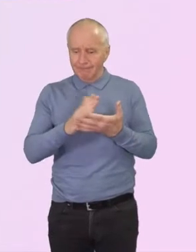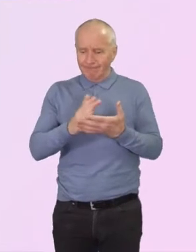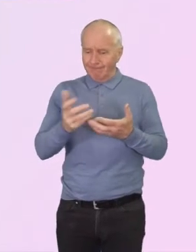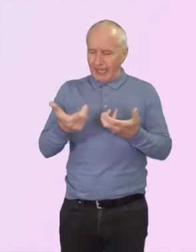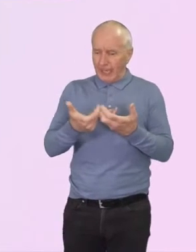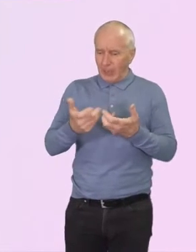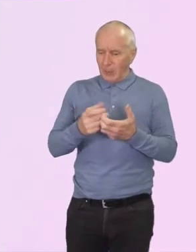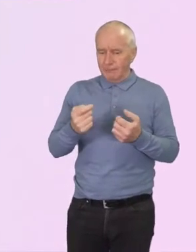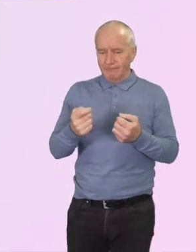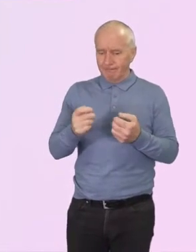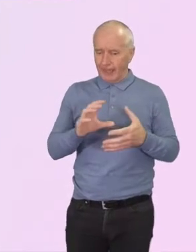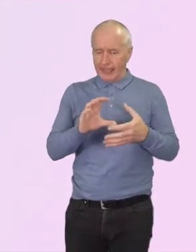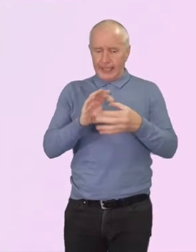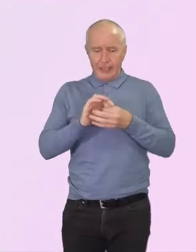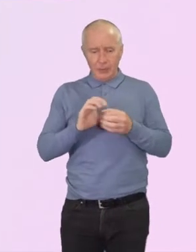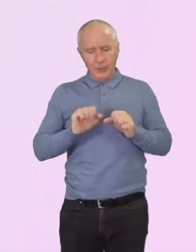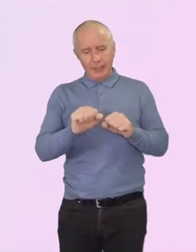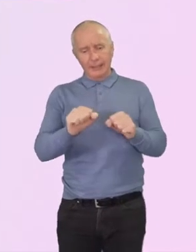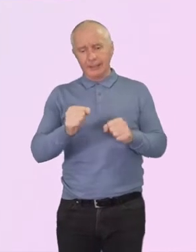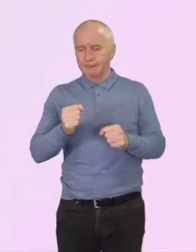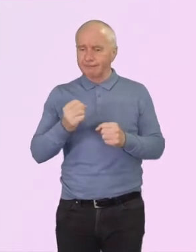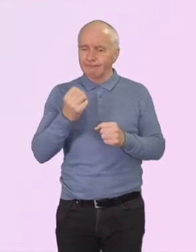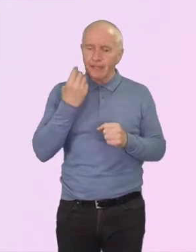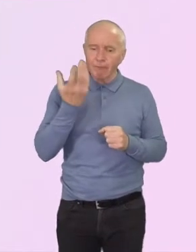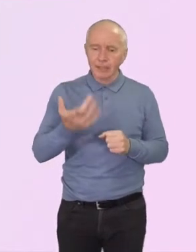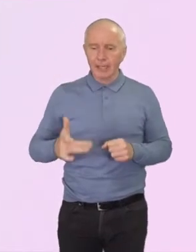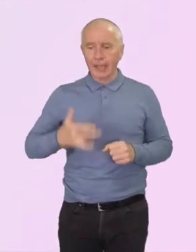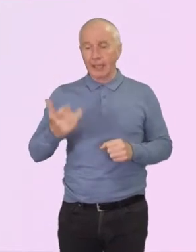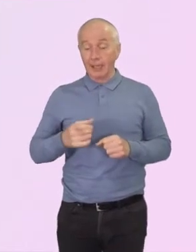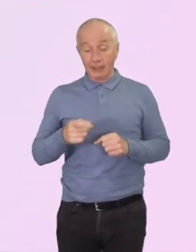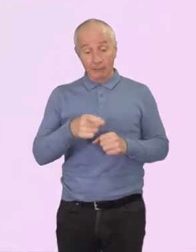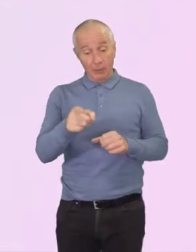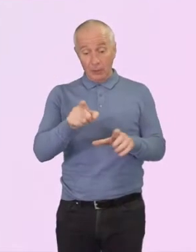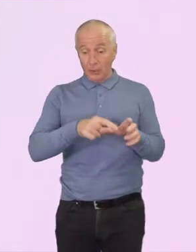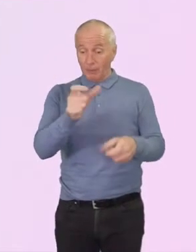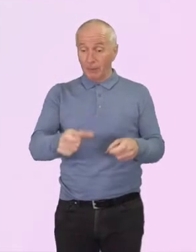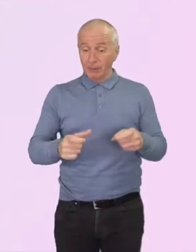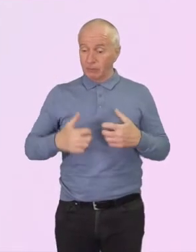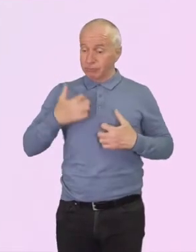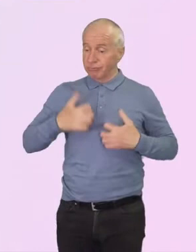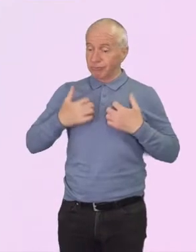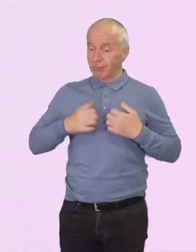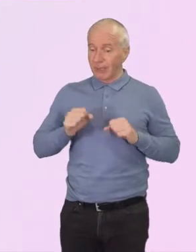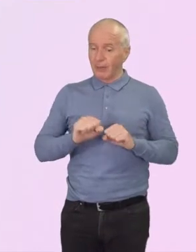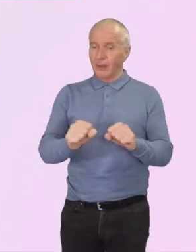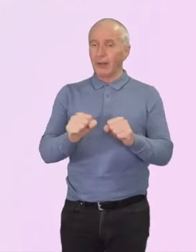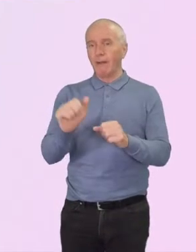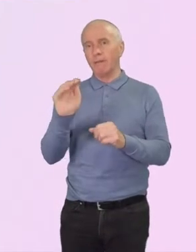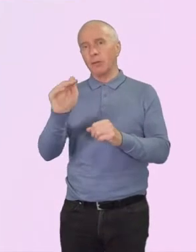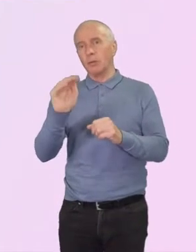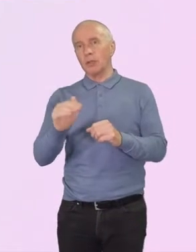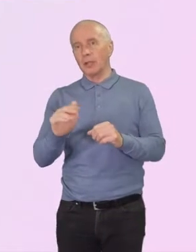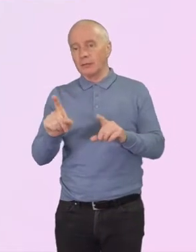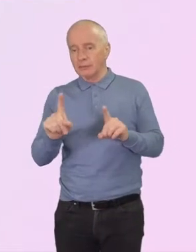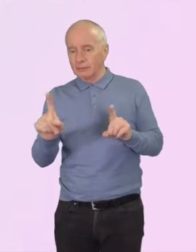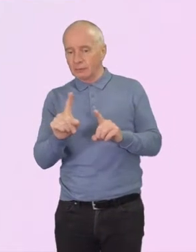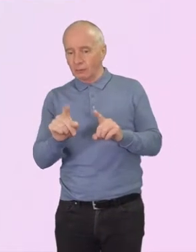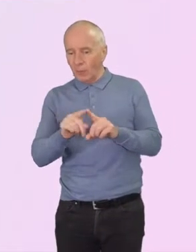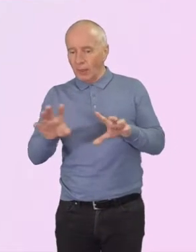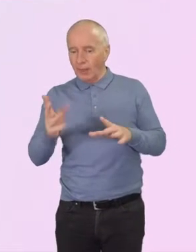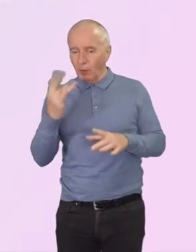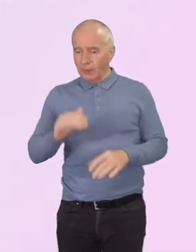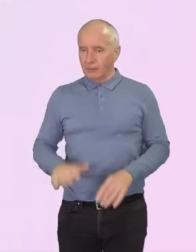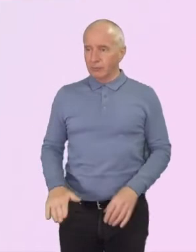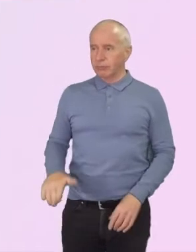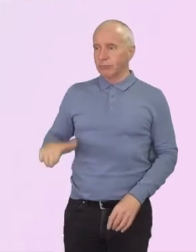They are, however, interested in their future and what they're going to be when they grow up. I'll pass on to the next speaker.